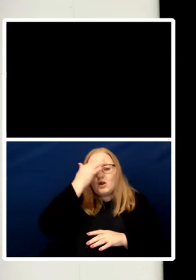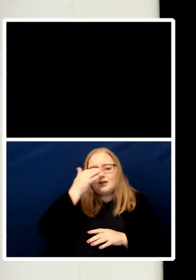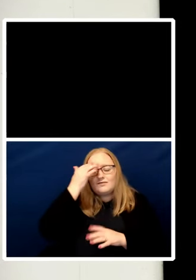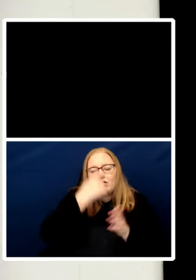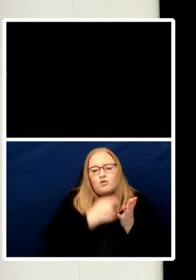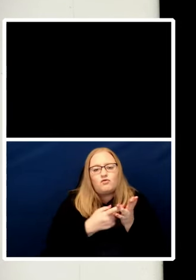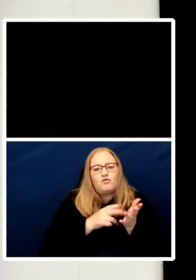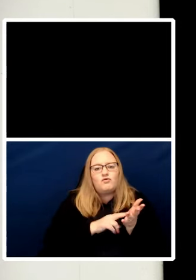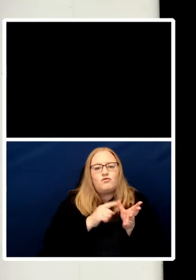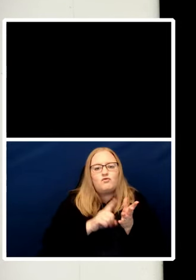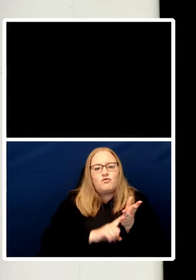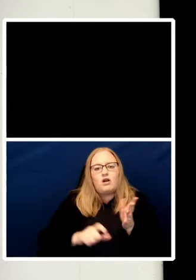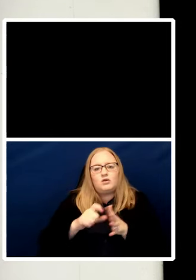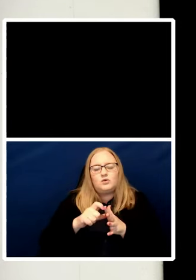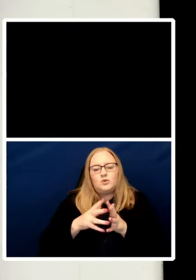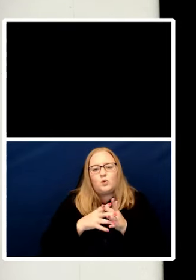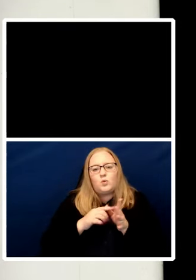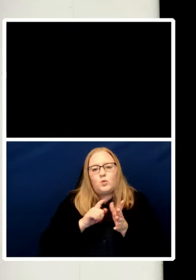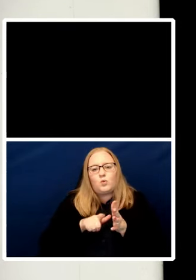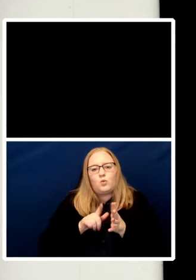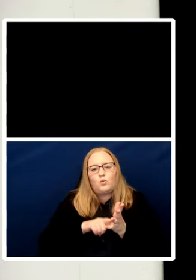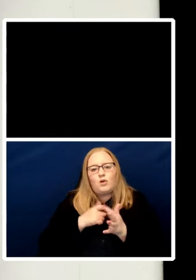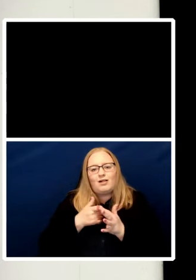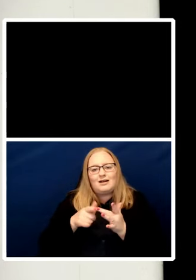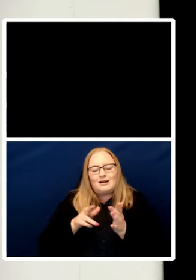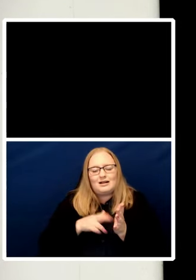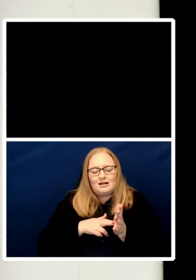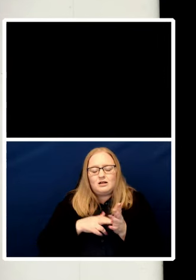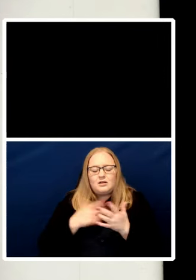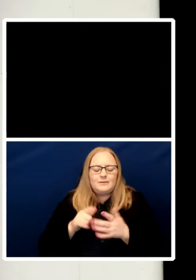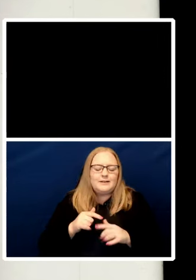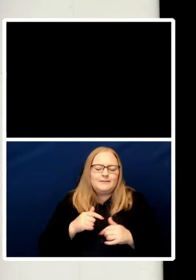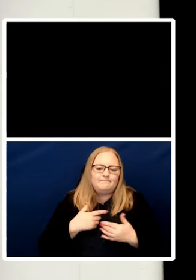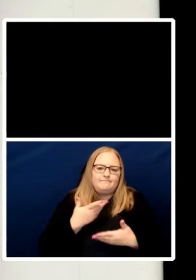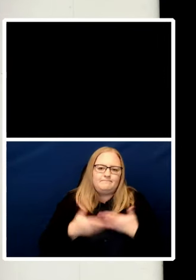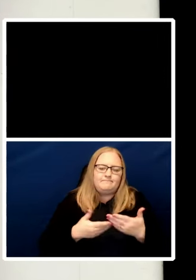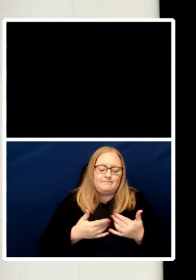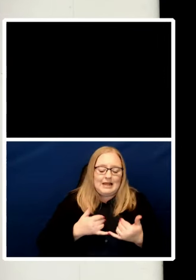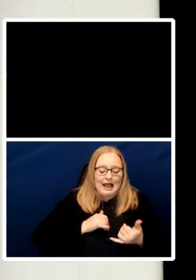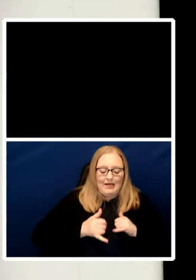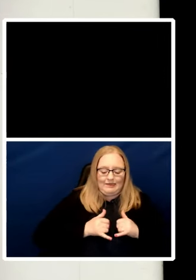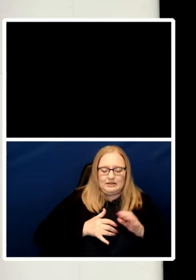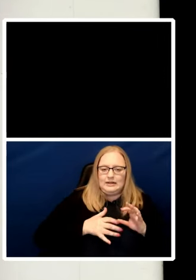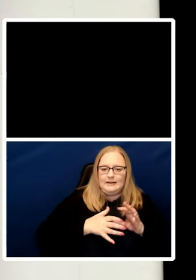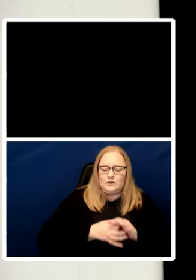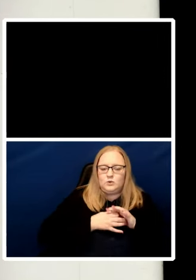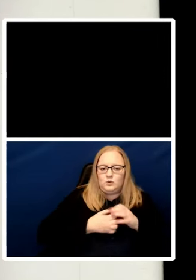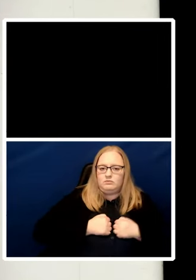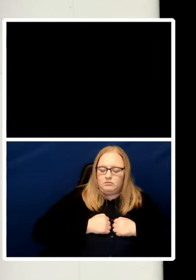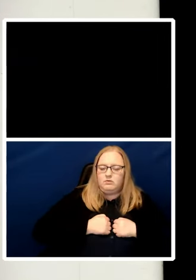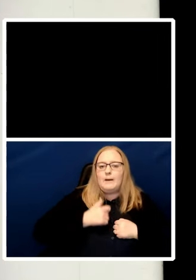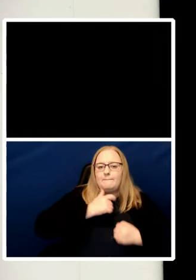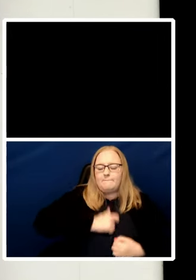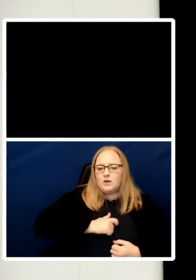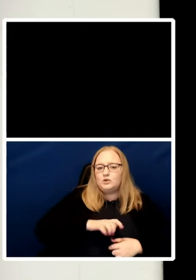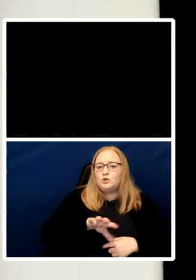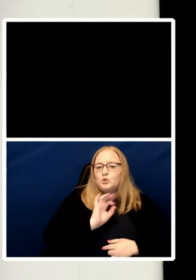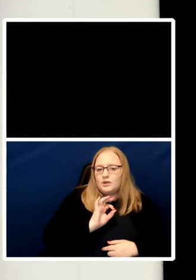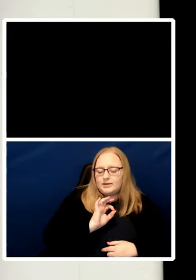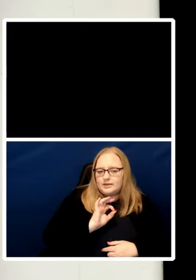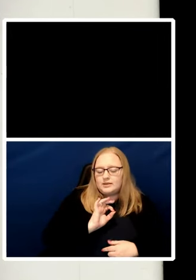compellingly. Ethics inform my personal choices, morals, how I relate to others,